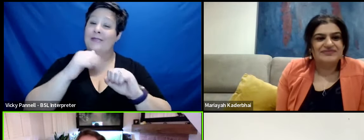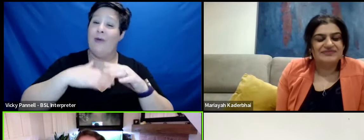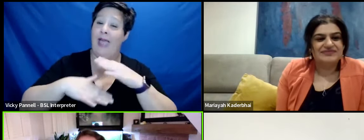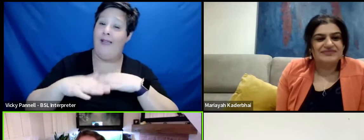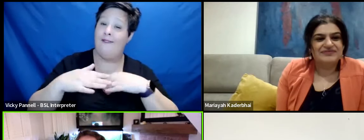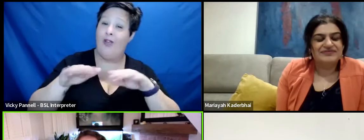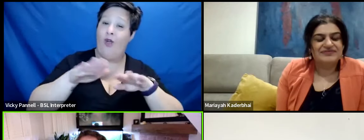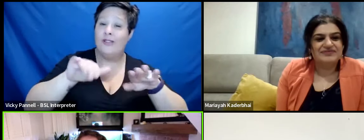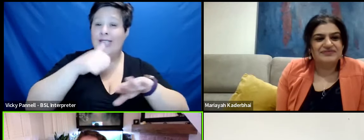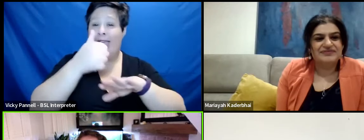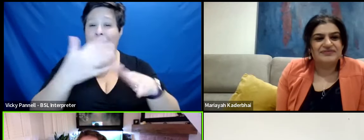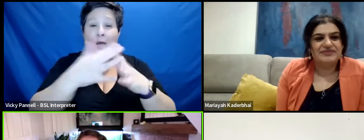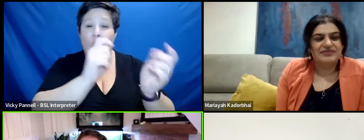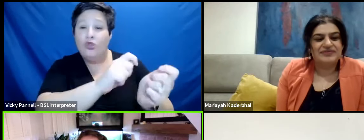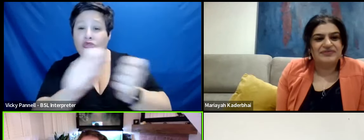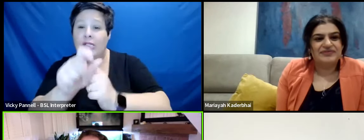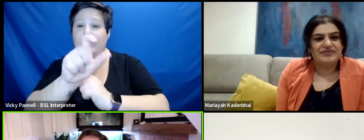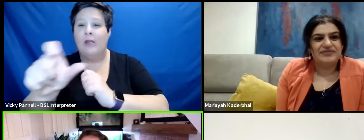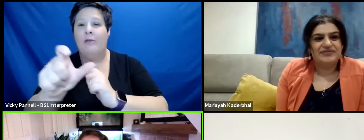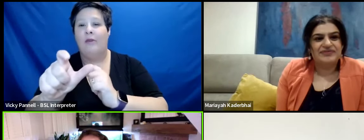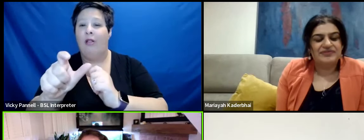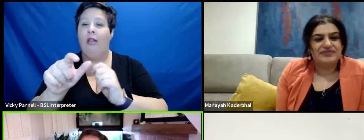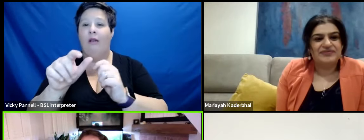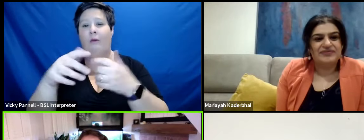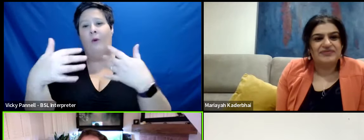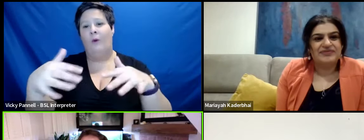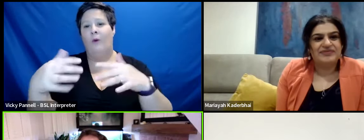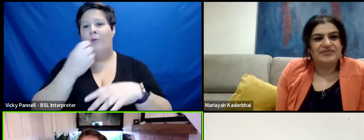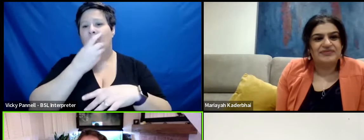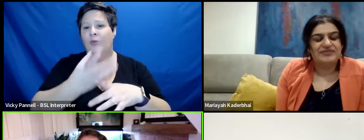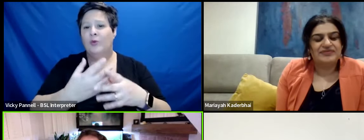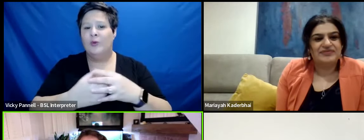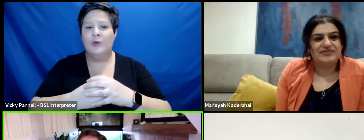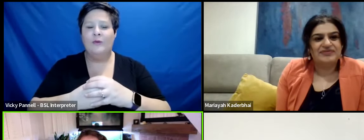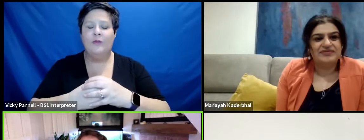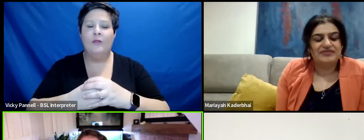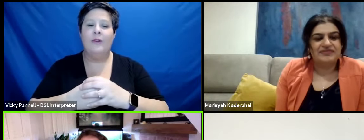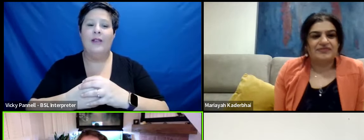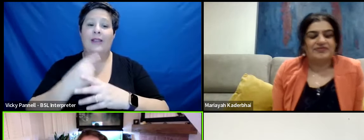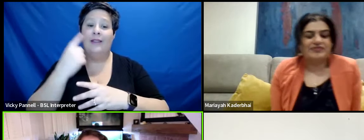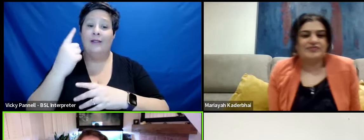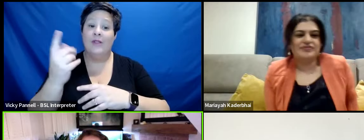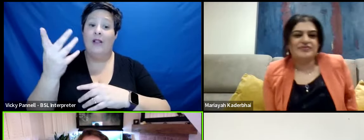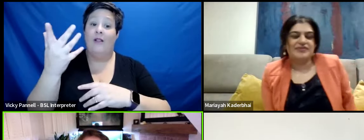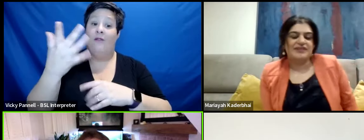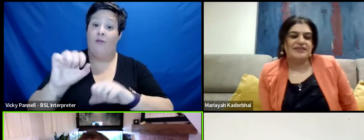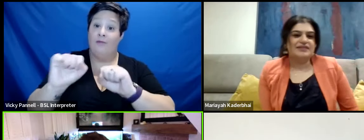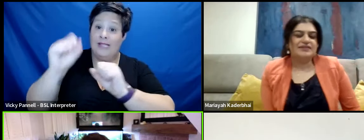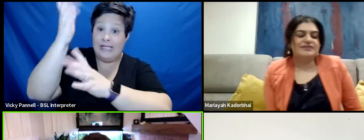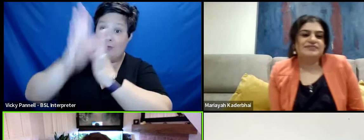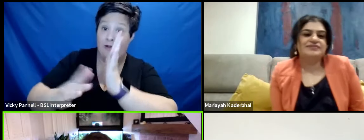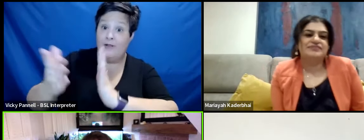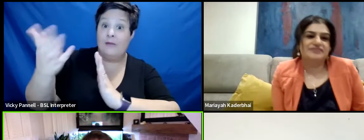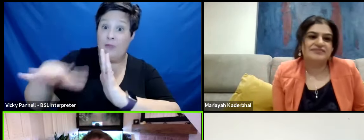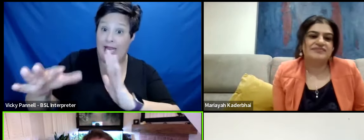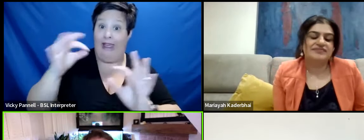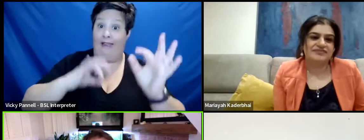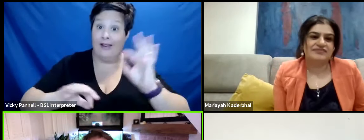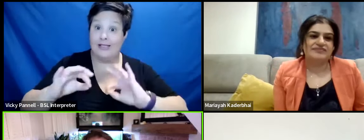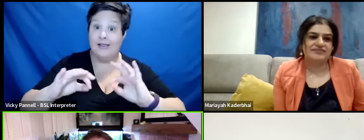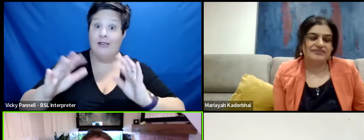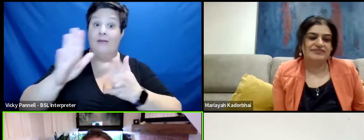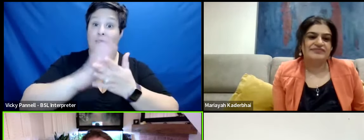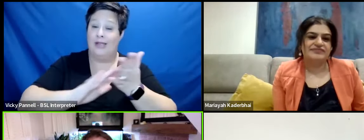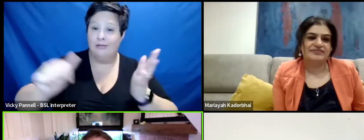how he treats everybody on set is beautiful and he's, you know, he comes from an experience of being an actor so he